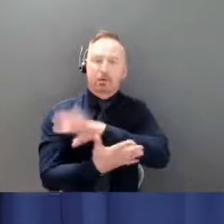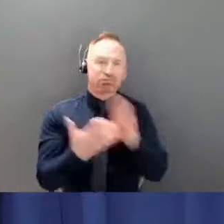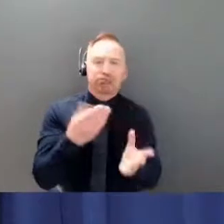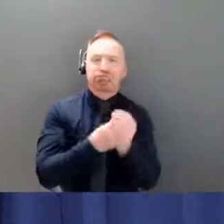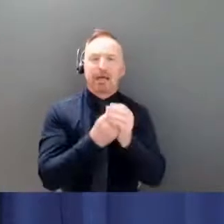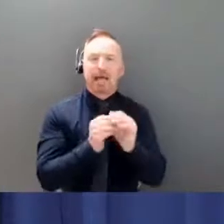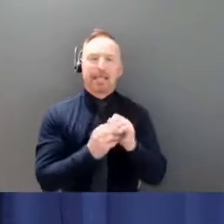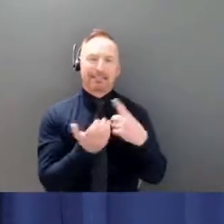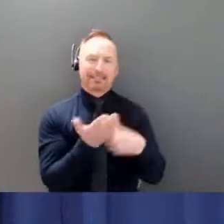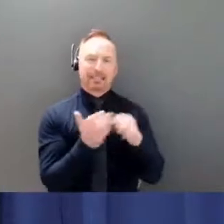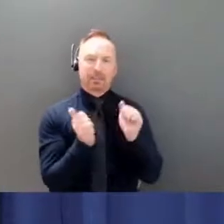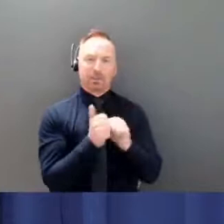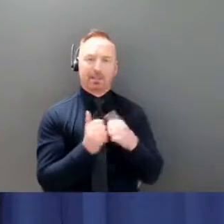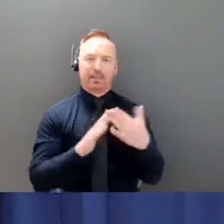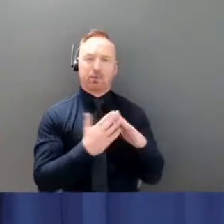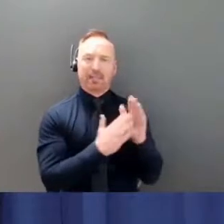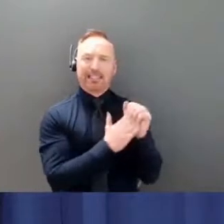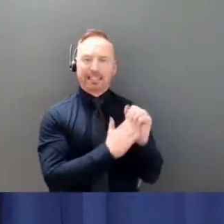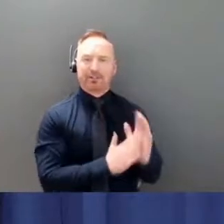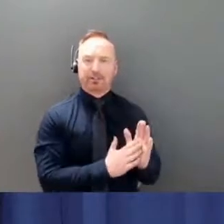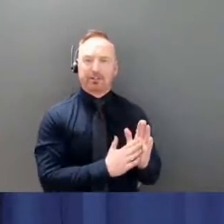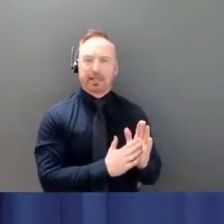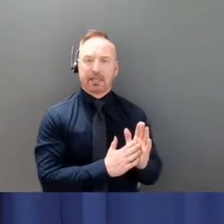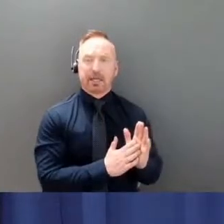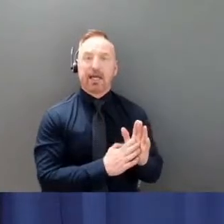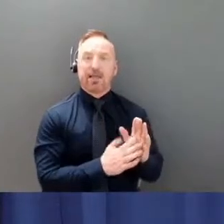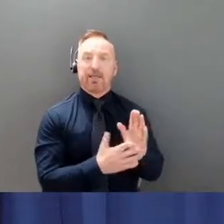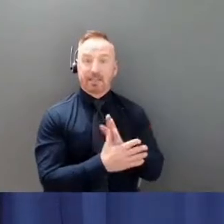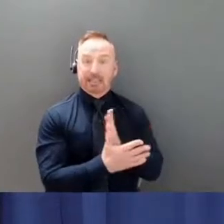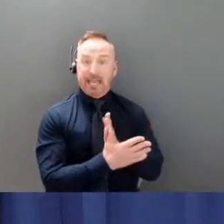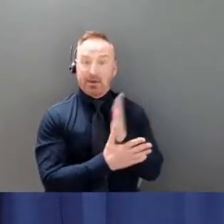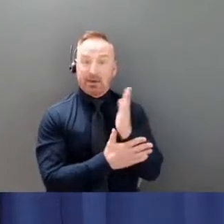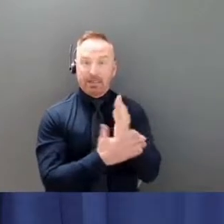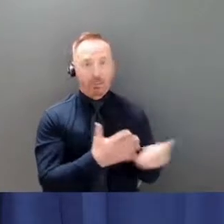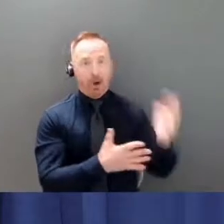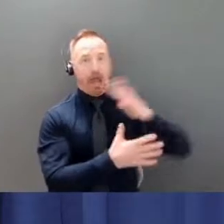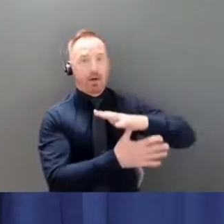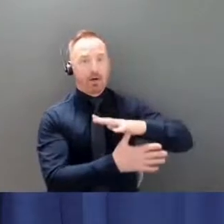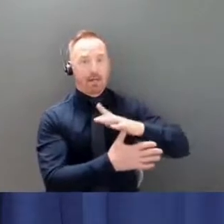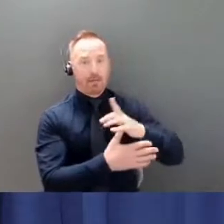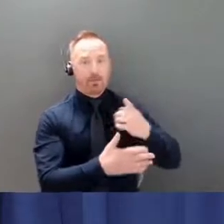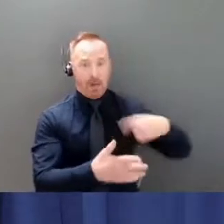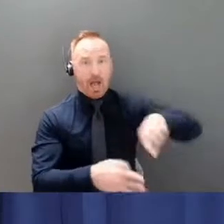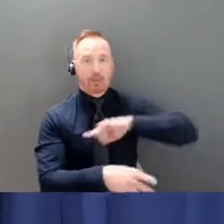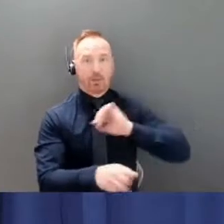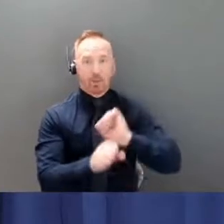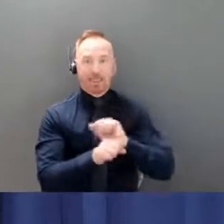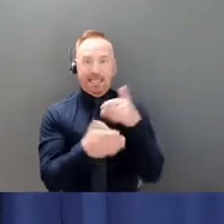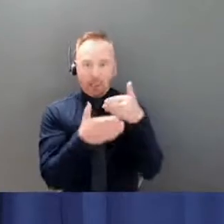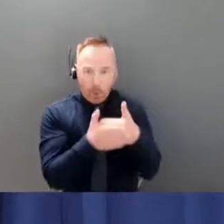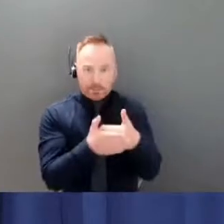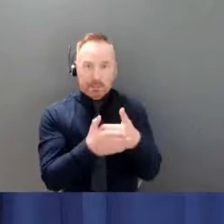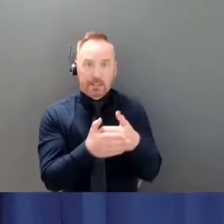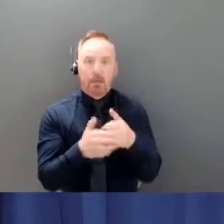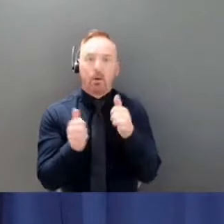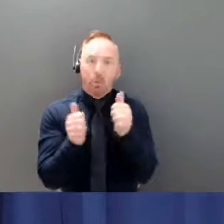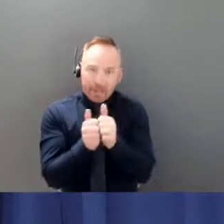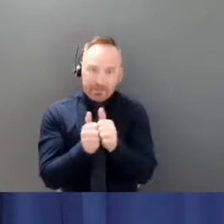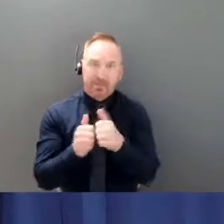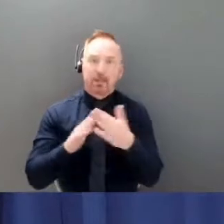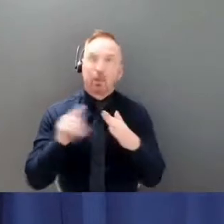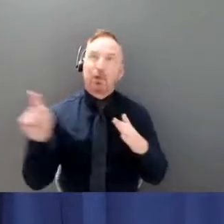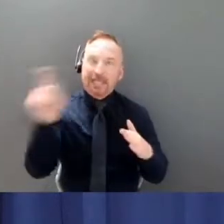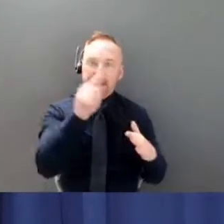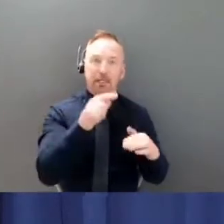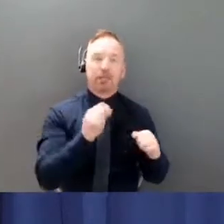real priority area for us right now is working closely to the community with the communities to limit that